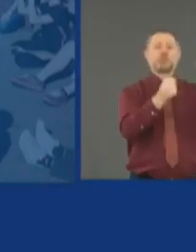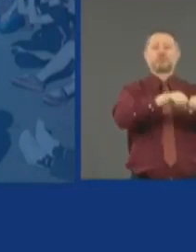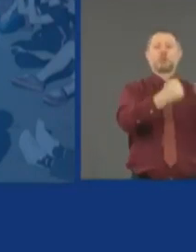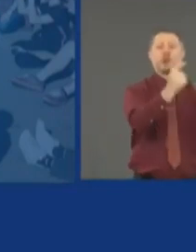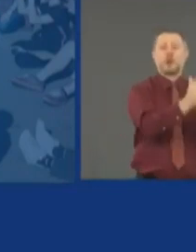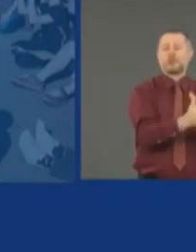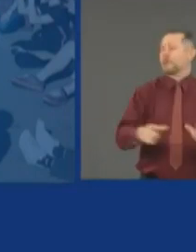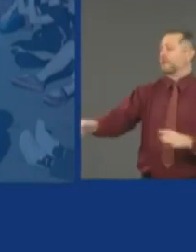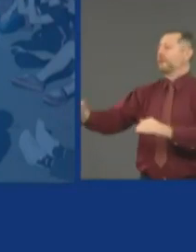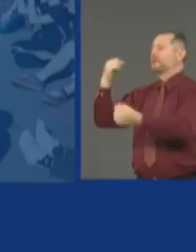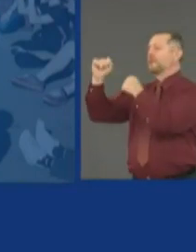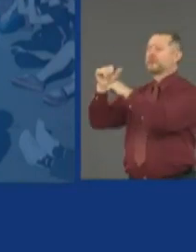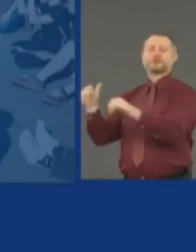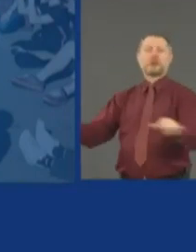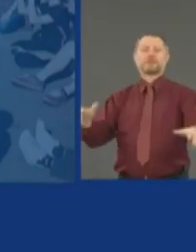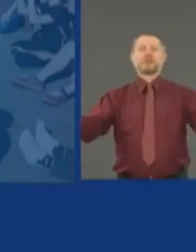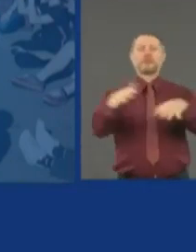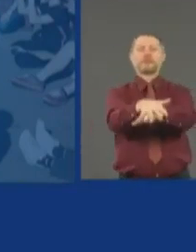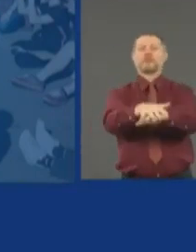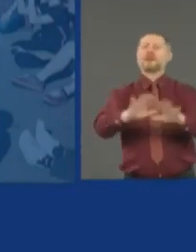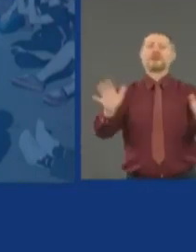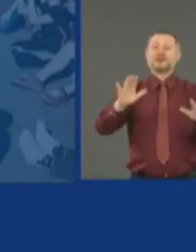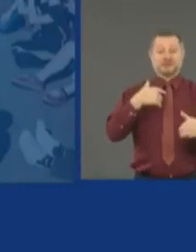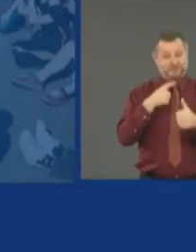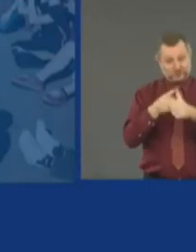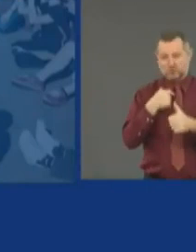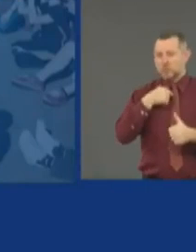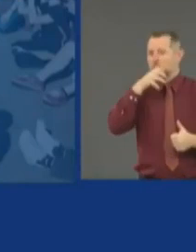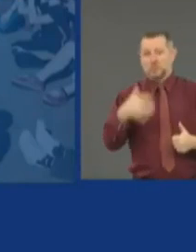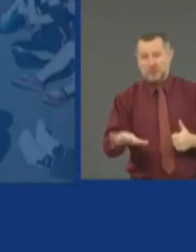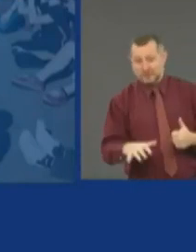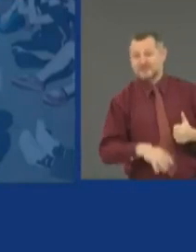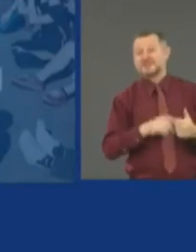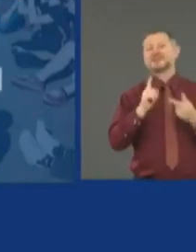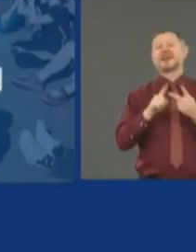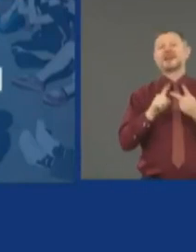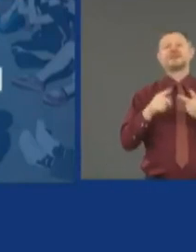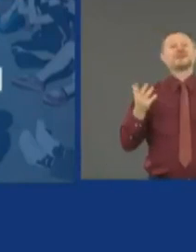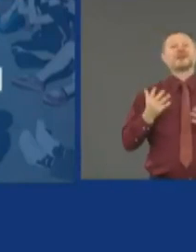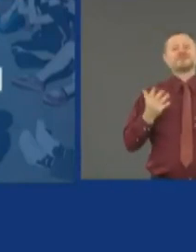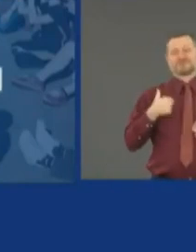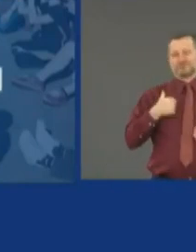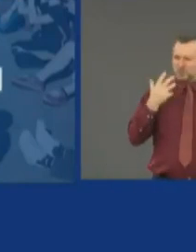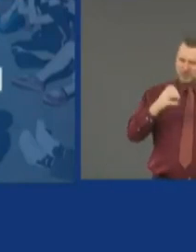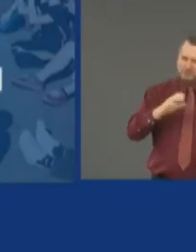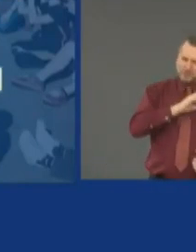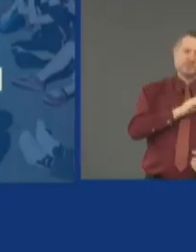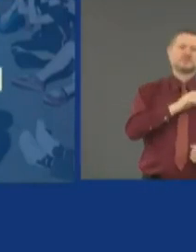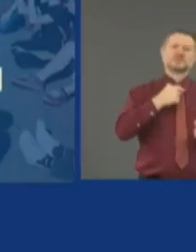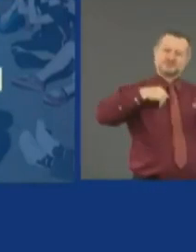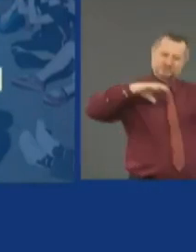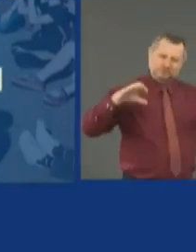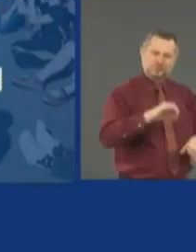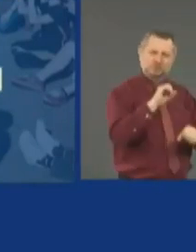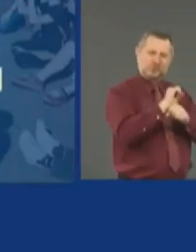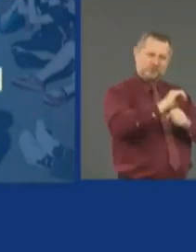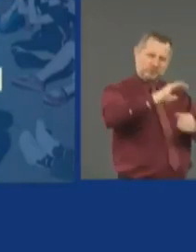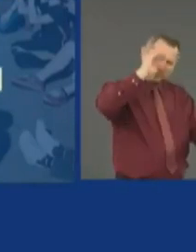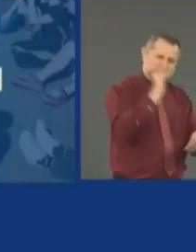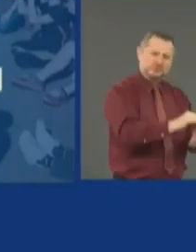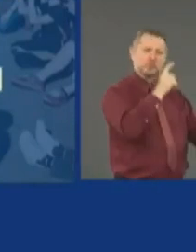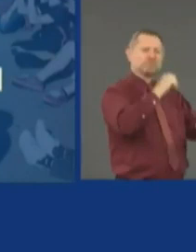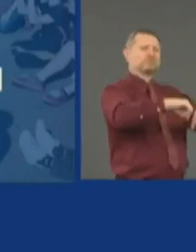actually focus on their job, which is stopping the looting. Wear a mask and tell people